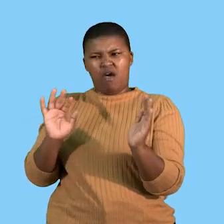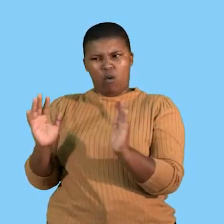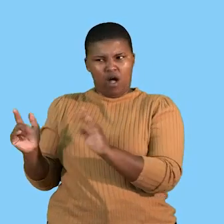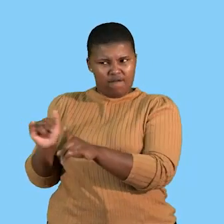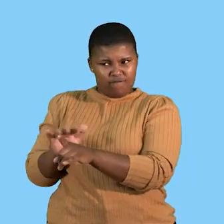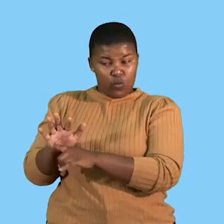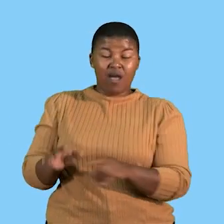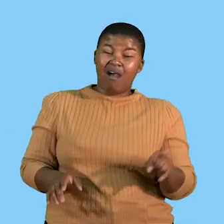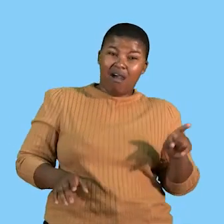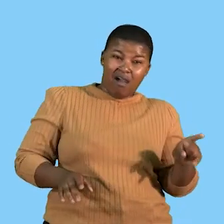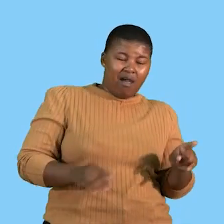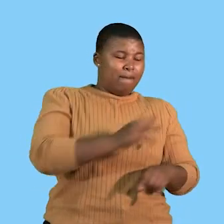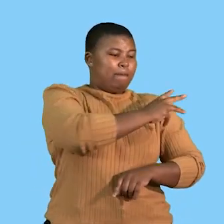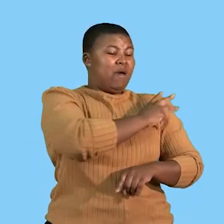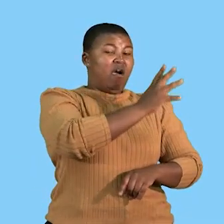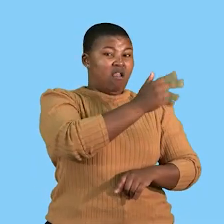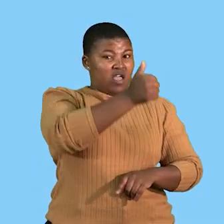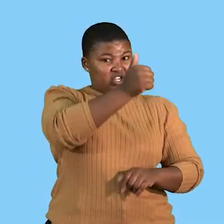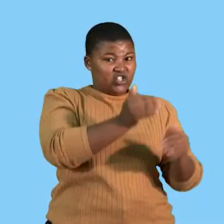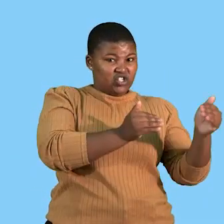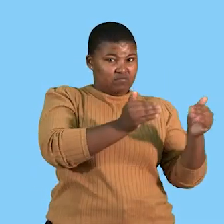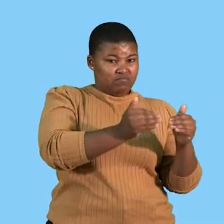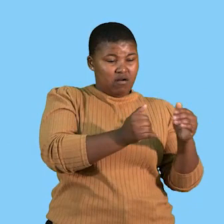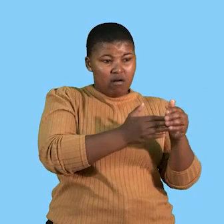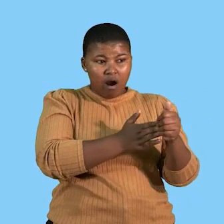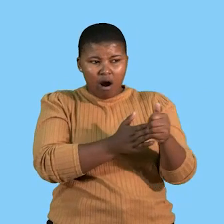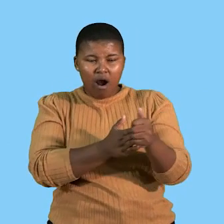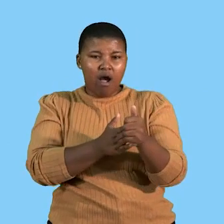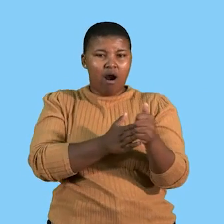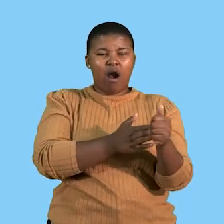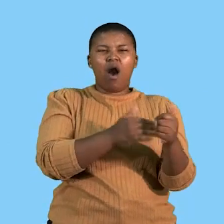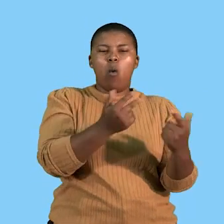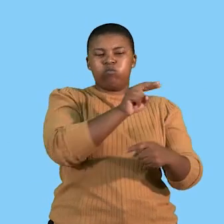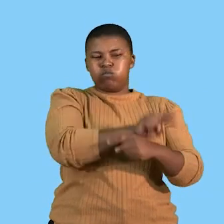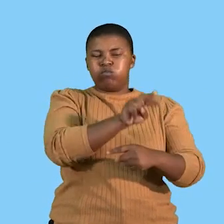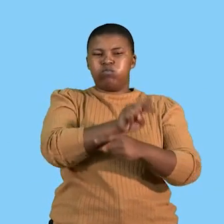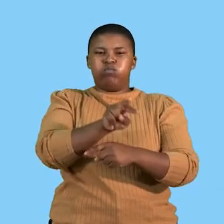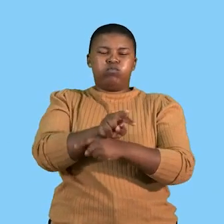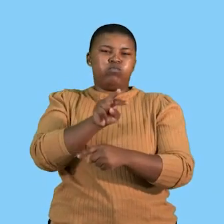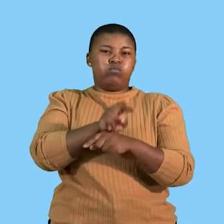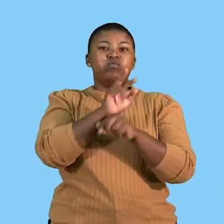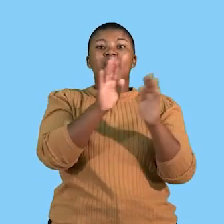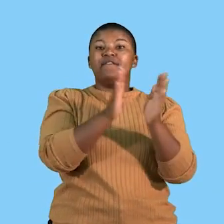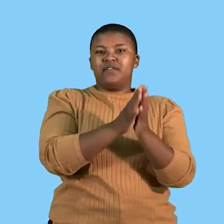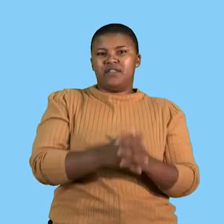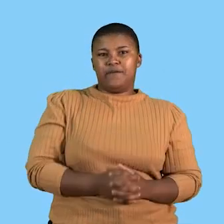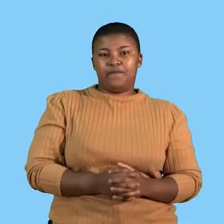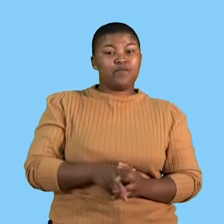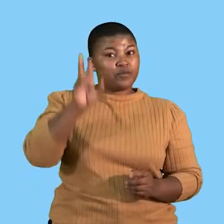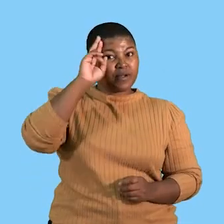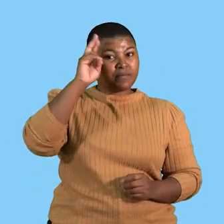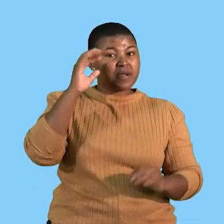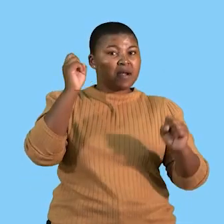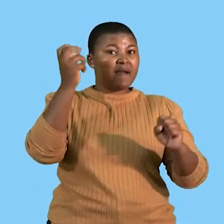behaviour and management guides human behaviour. Remember we said management only